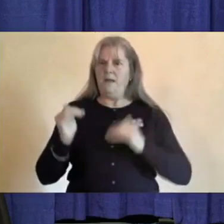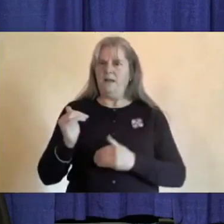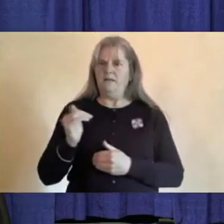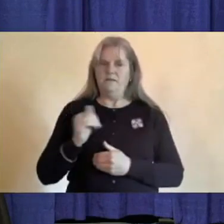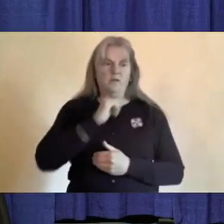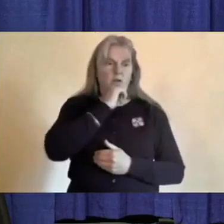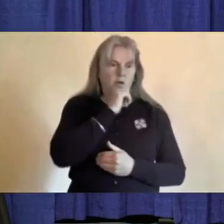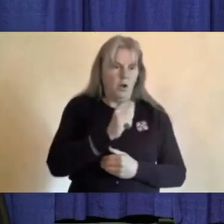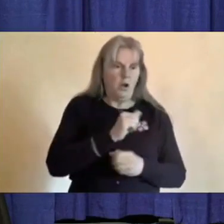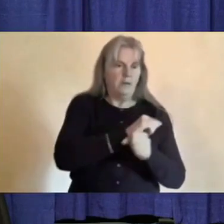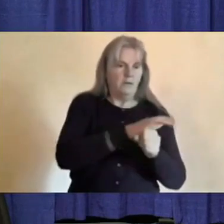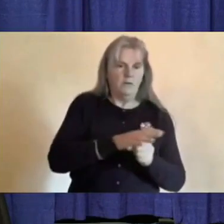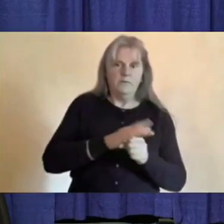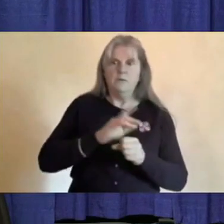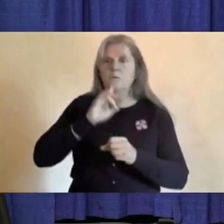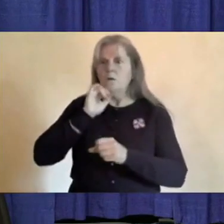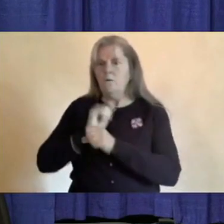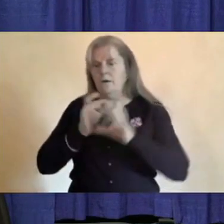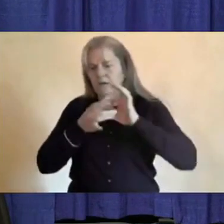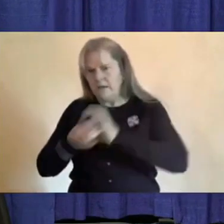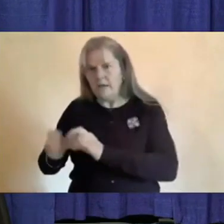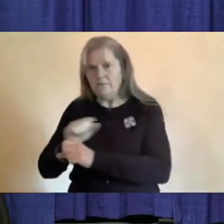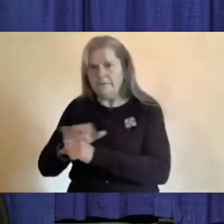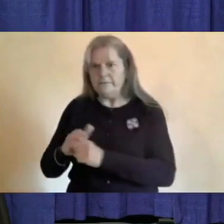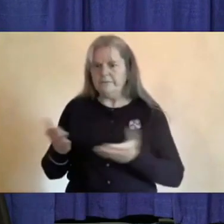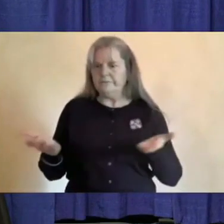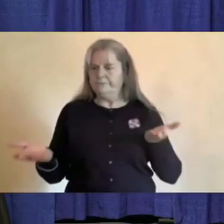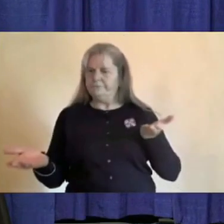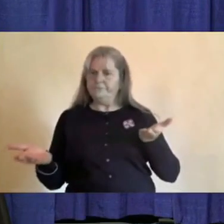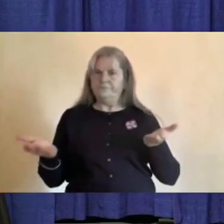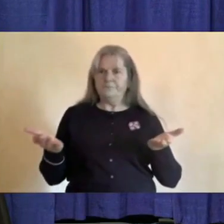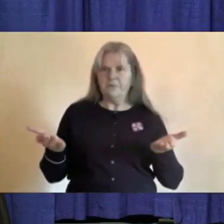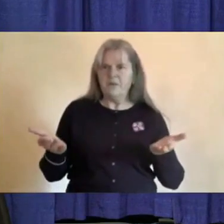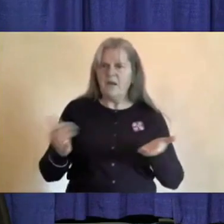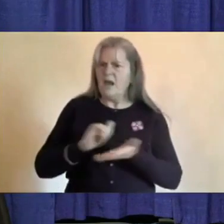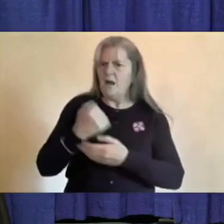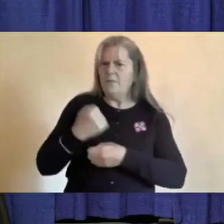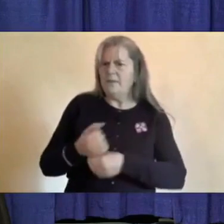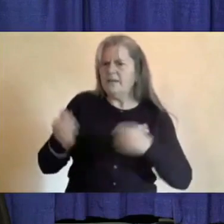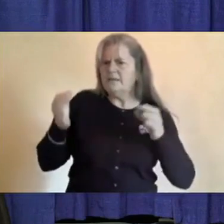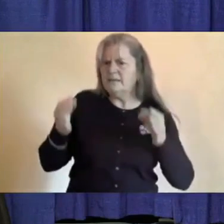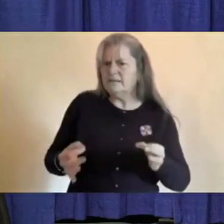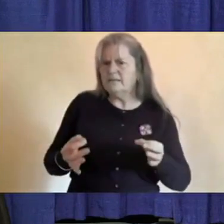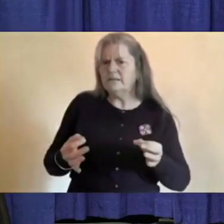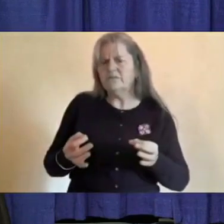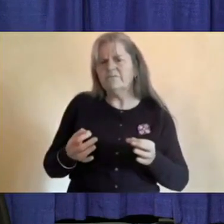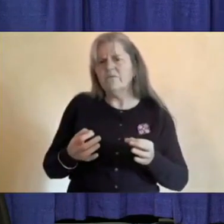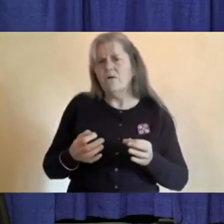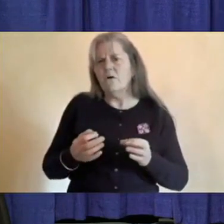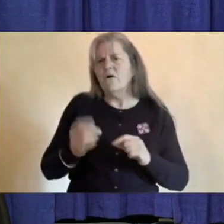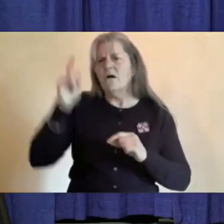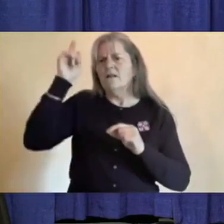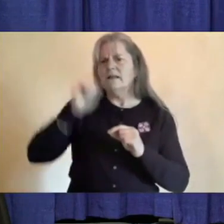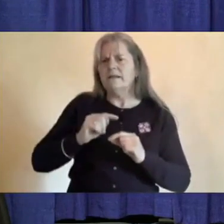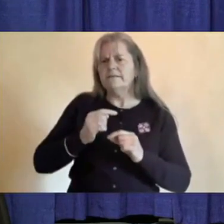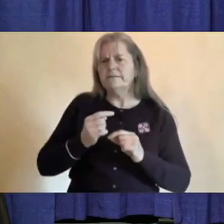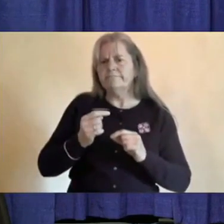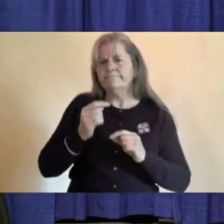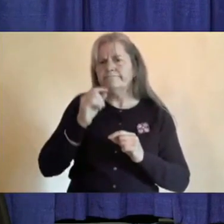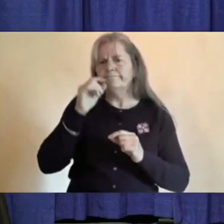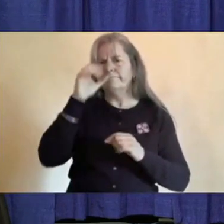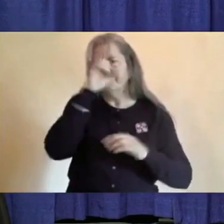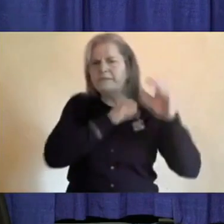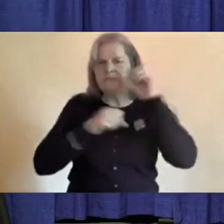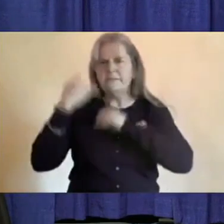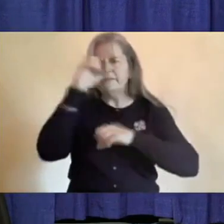for COVID with a reasonable measure for children and families not to miss school unnecessarily? The